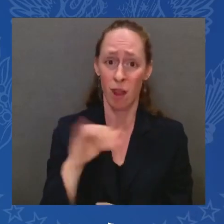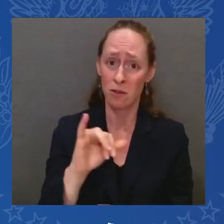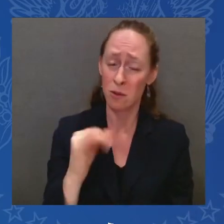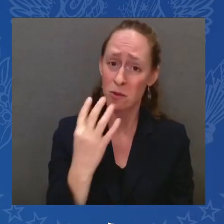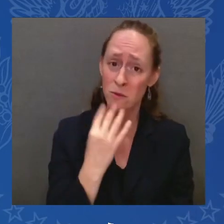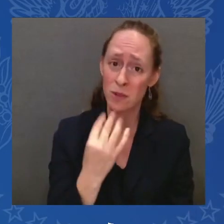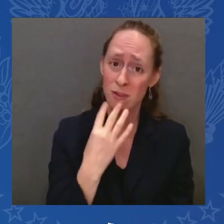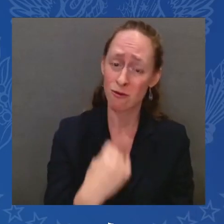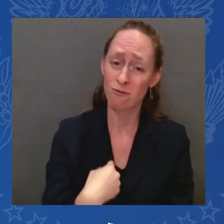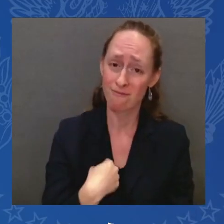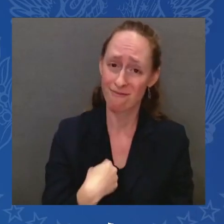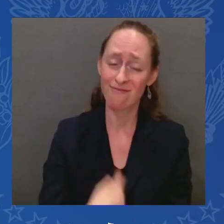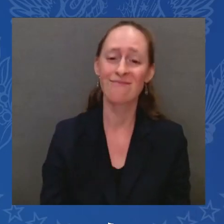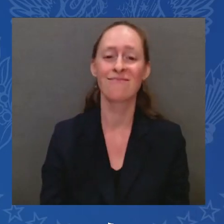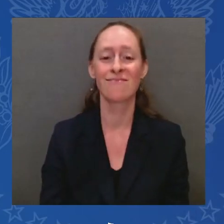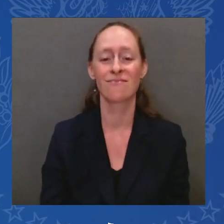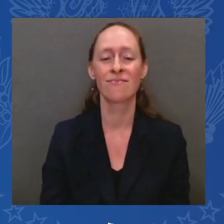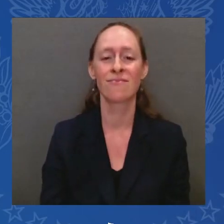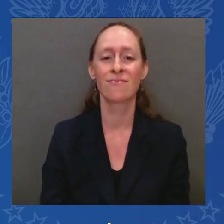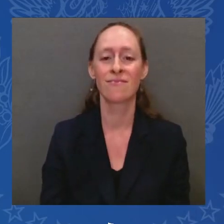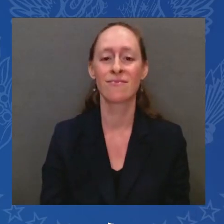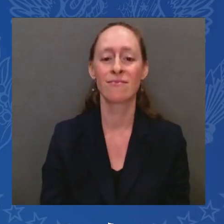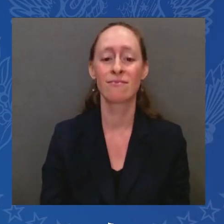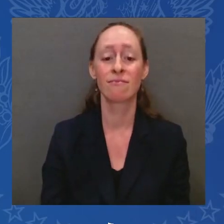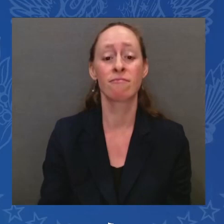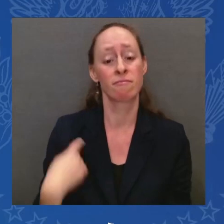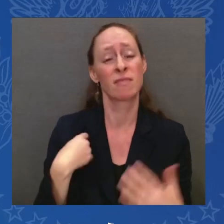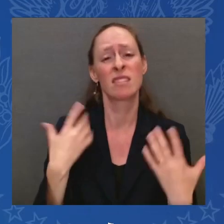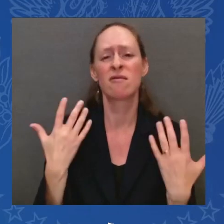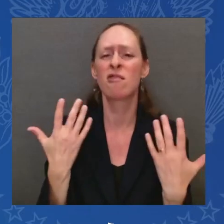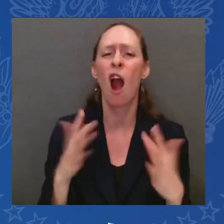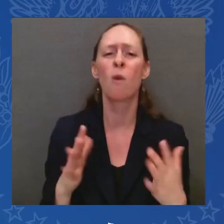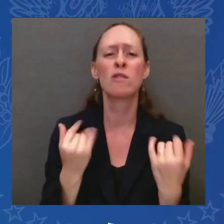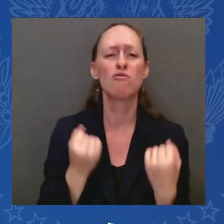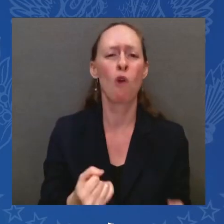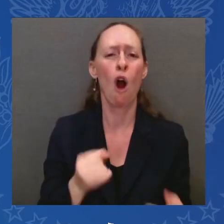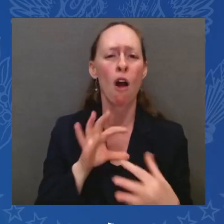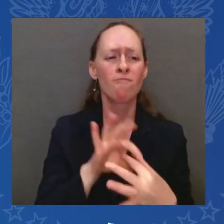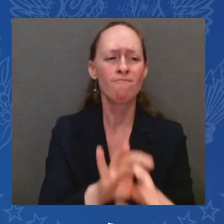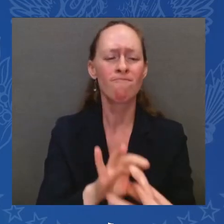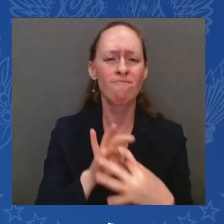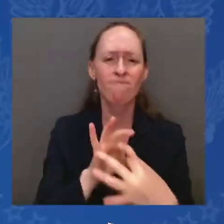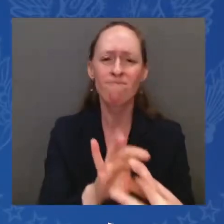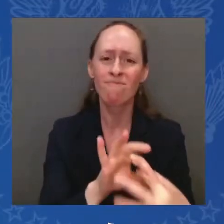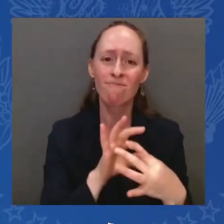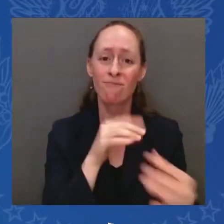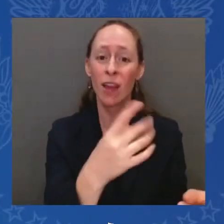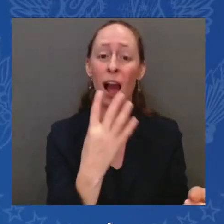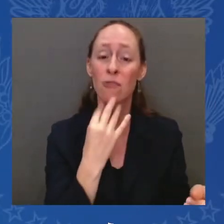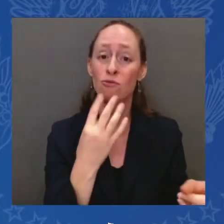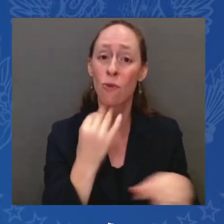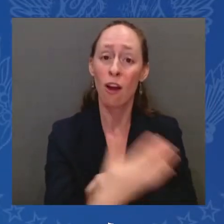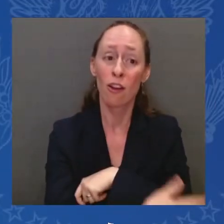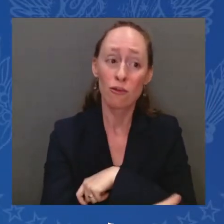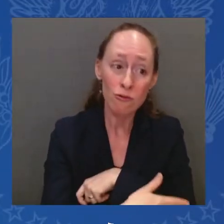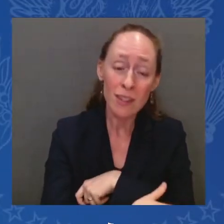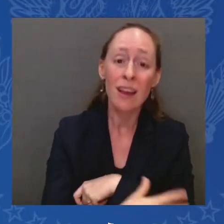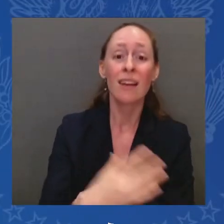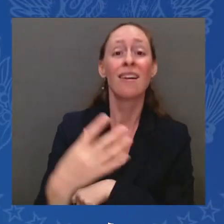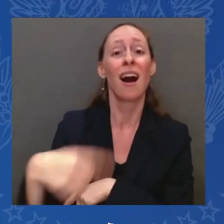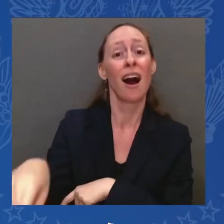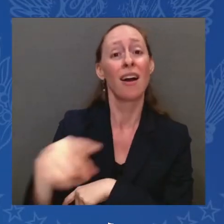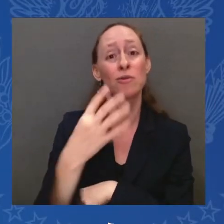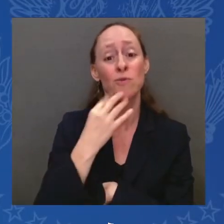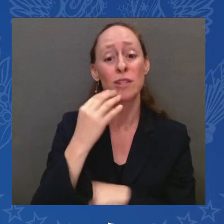Israel and its people. We witnessed a mass murder of innocent civilians. It was a terrorist assault.